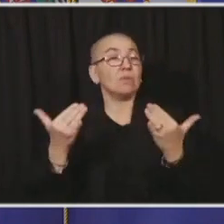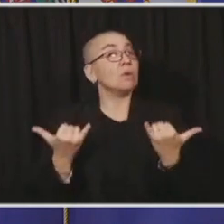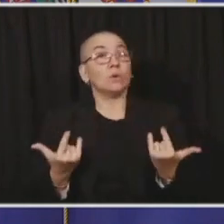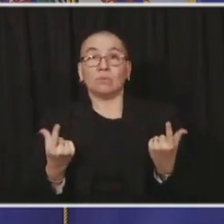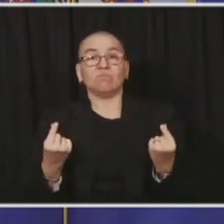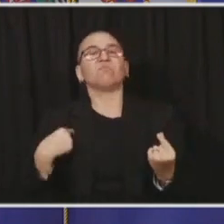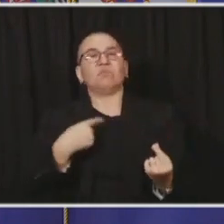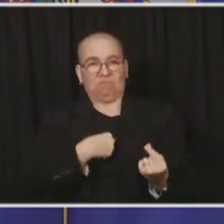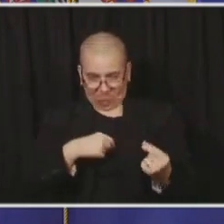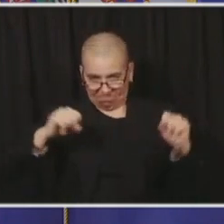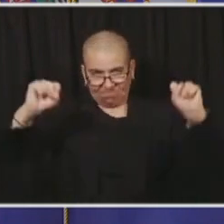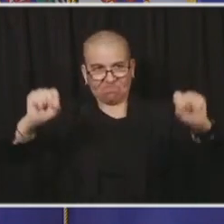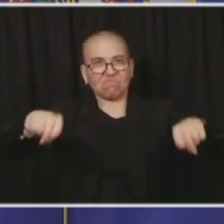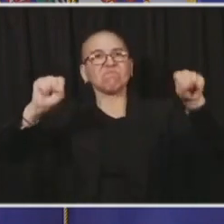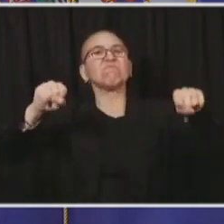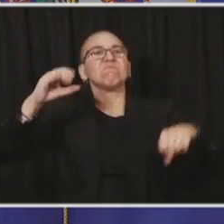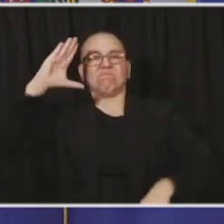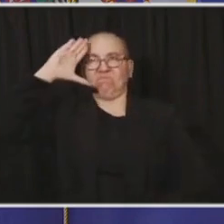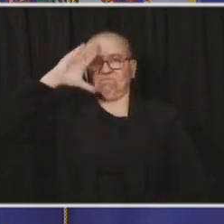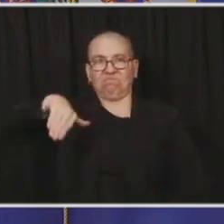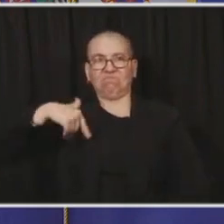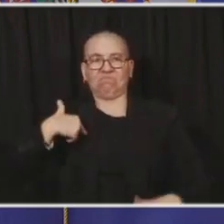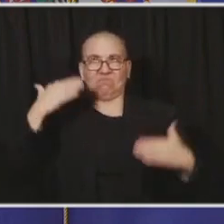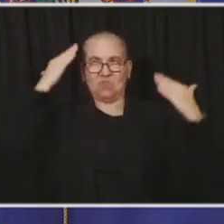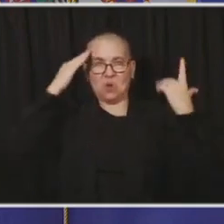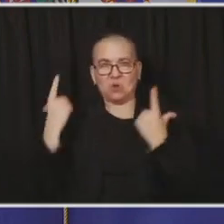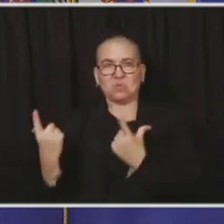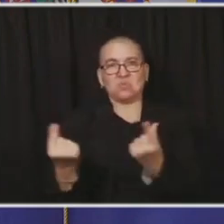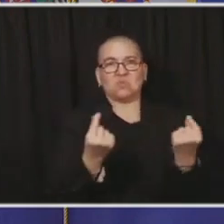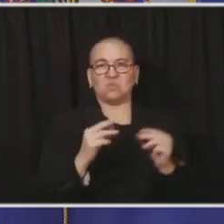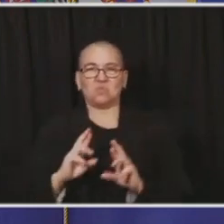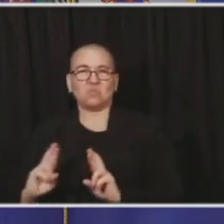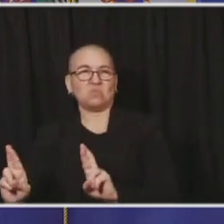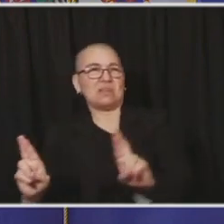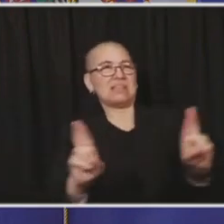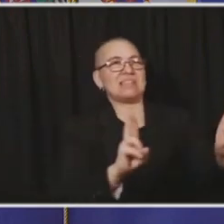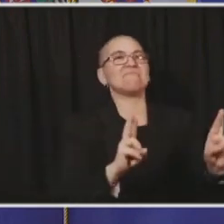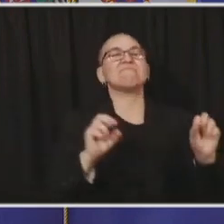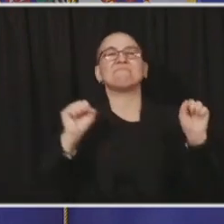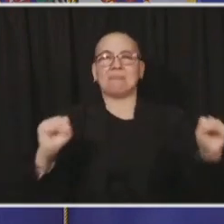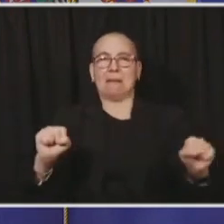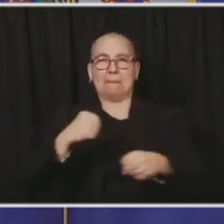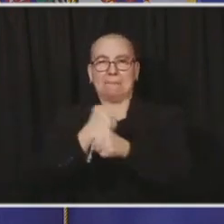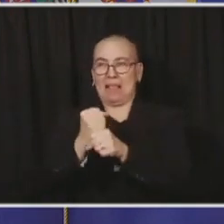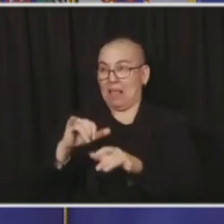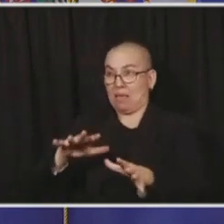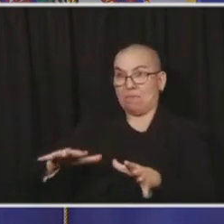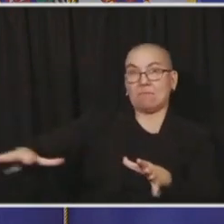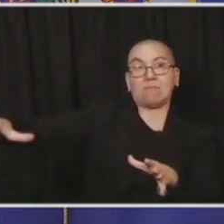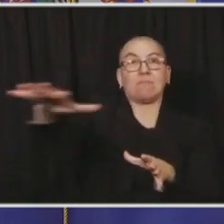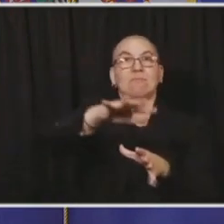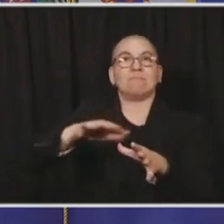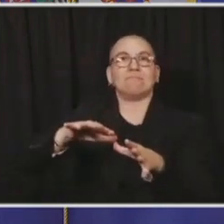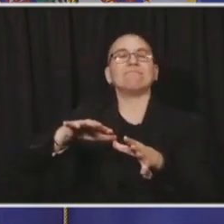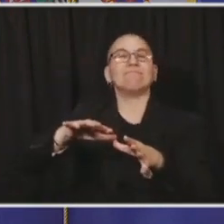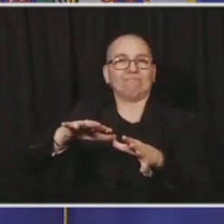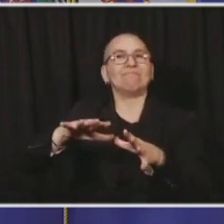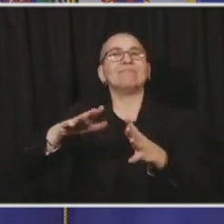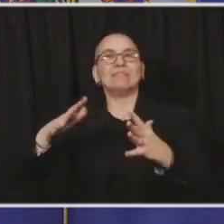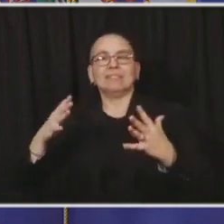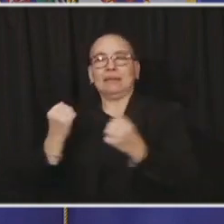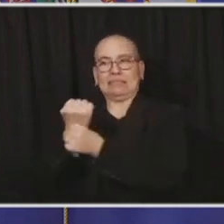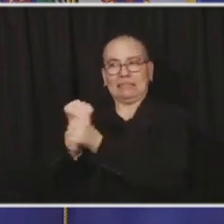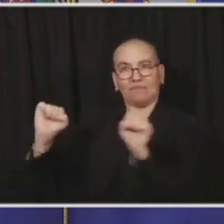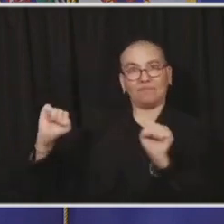resources necessary to make that not only an emotionally and academically safe place, but a physically health wise safe